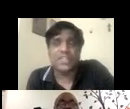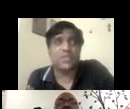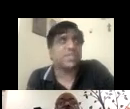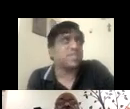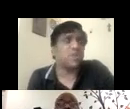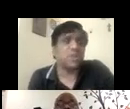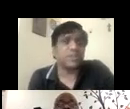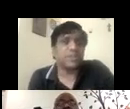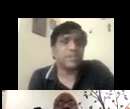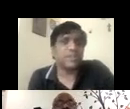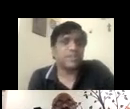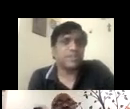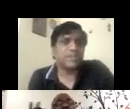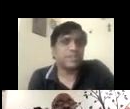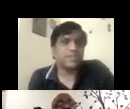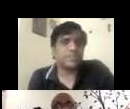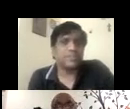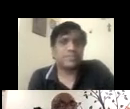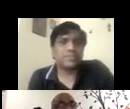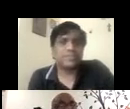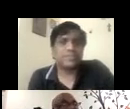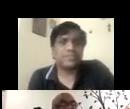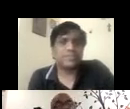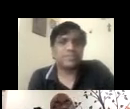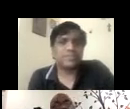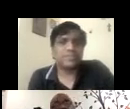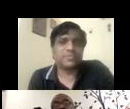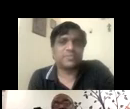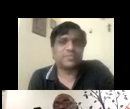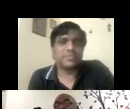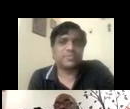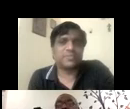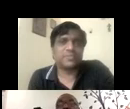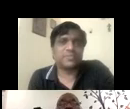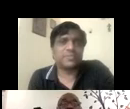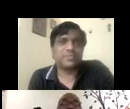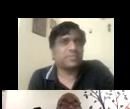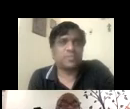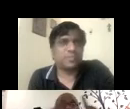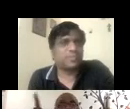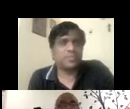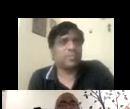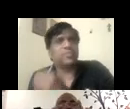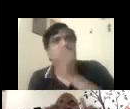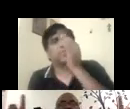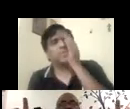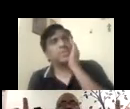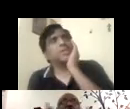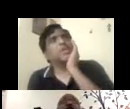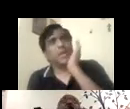challenges with such a model? One challenge I think personally would be the cost of the devices and internet access.